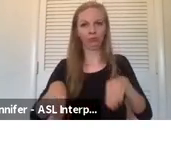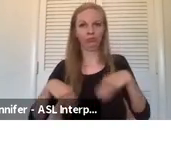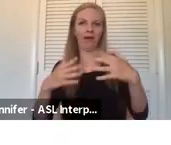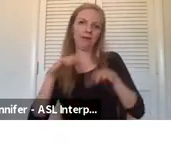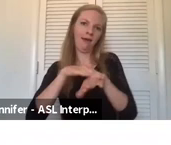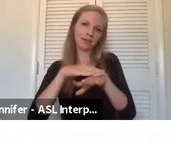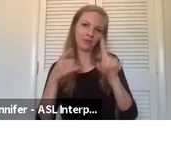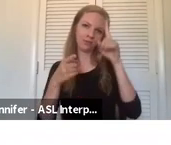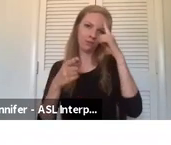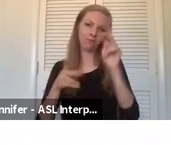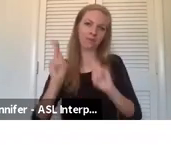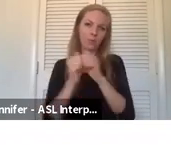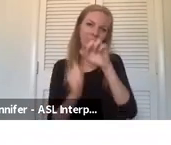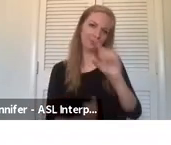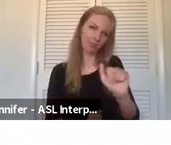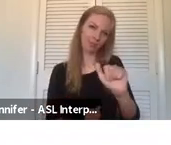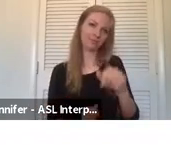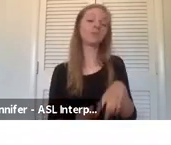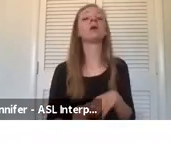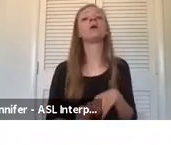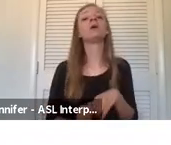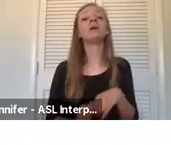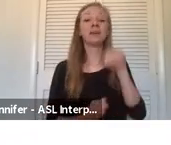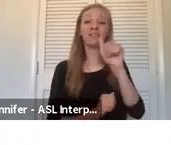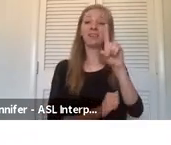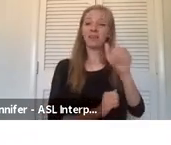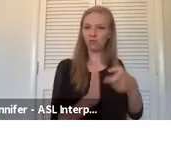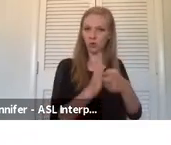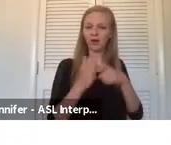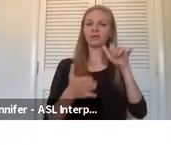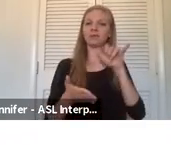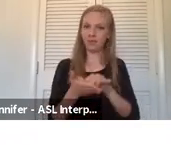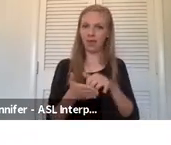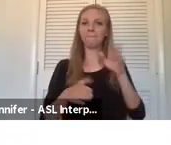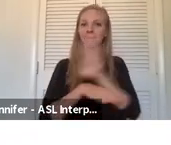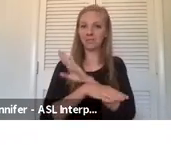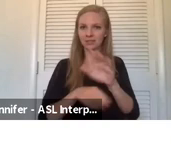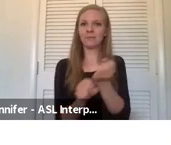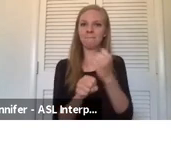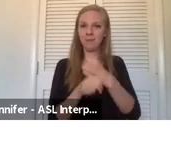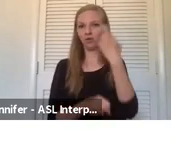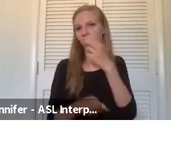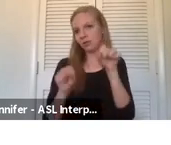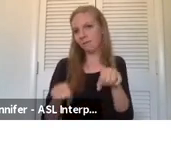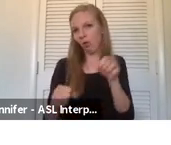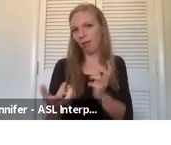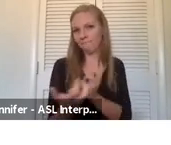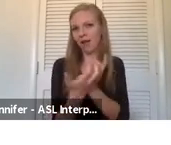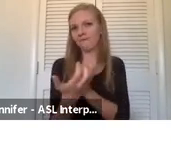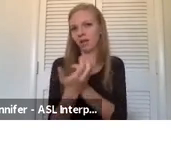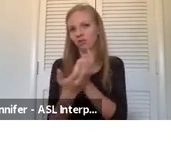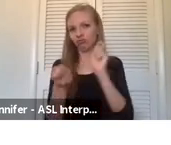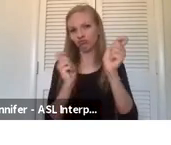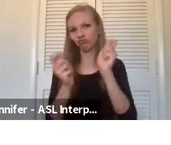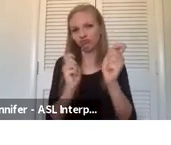people with disabilities. So the ADA requires that businesses make reasonable modifications or sometimes we see the word